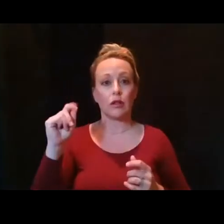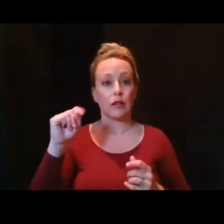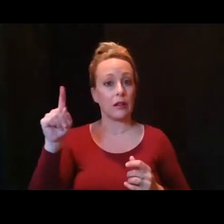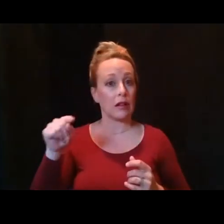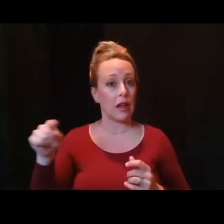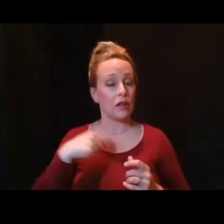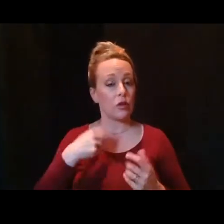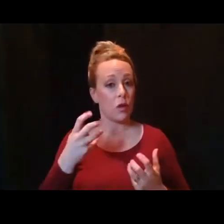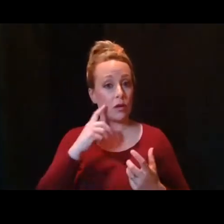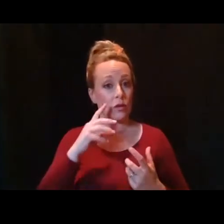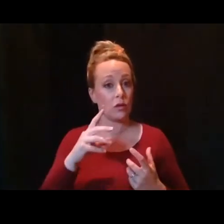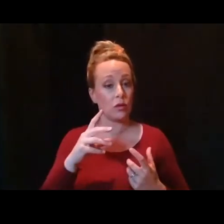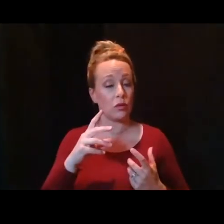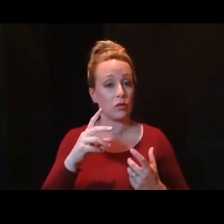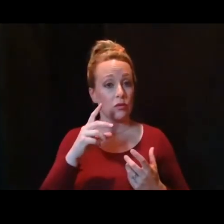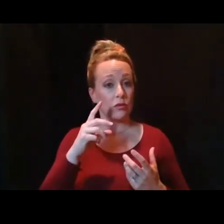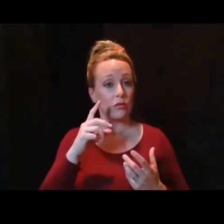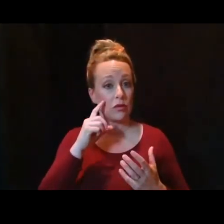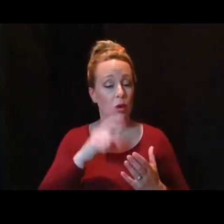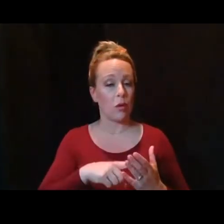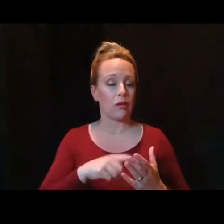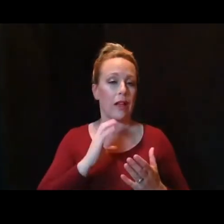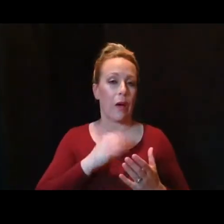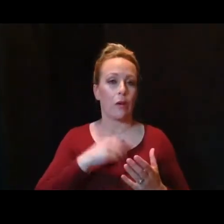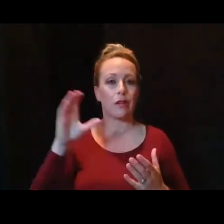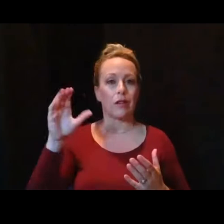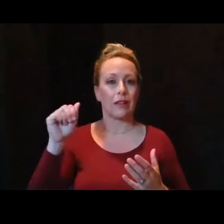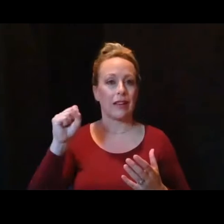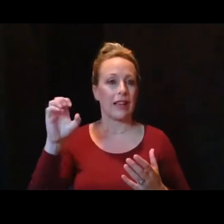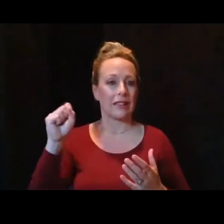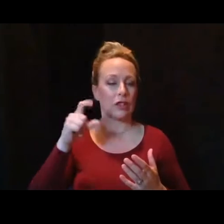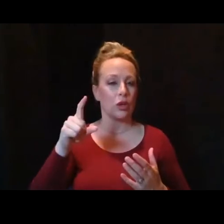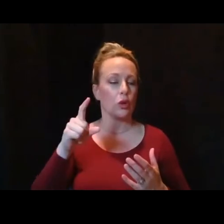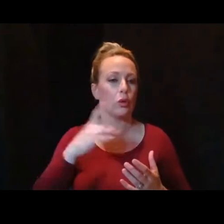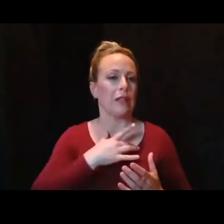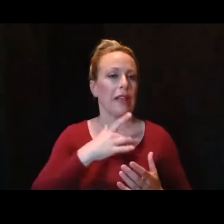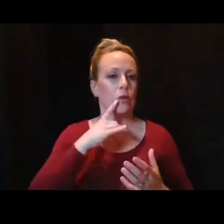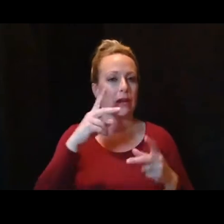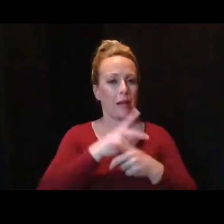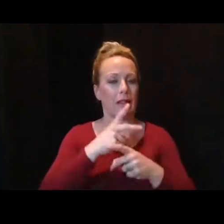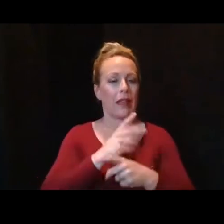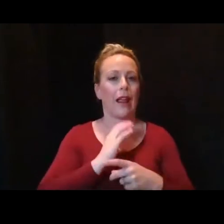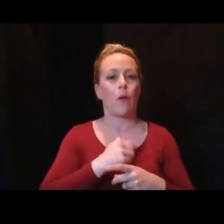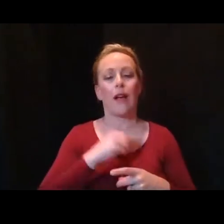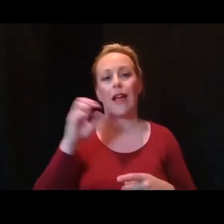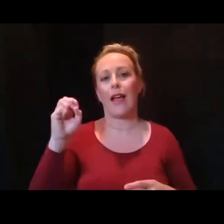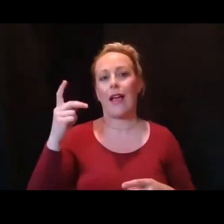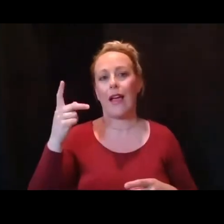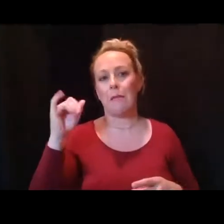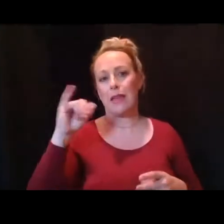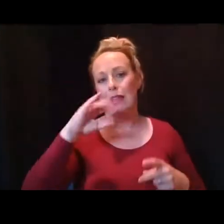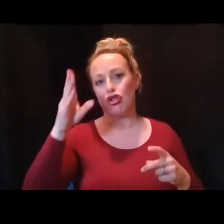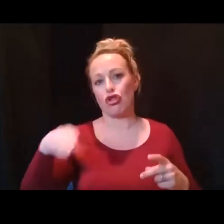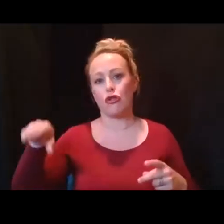about what you're seeing with cases? I know you do our epi curve each week. What are we seeing right now? We've been kind of sounding the alarm on the